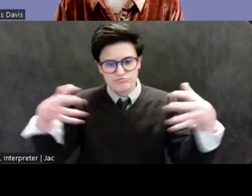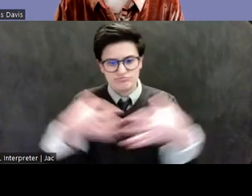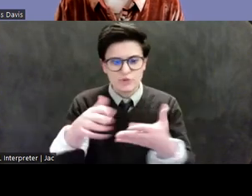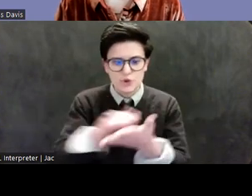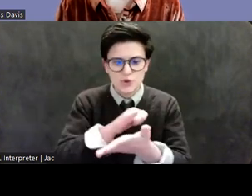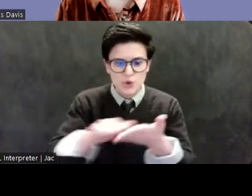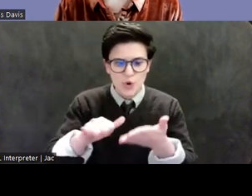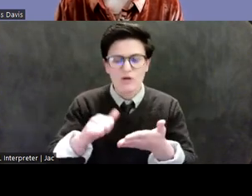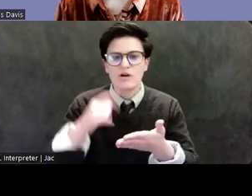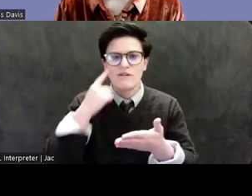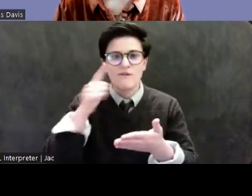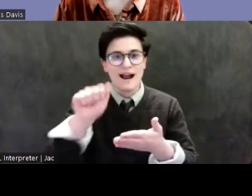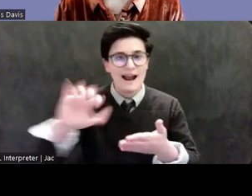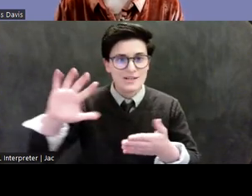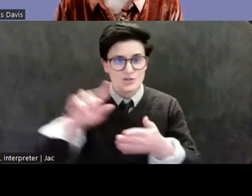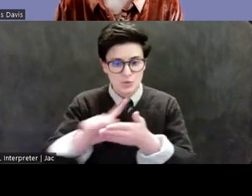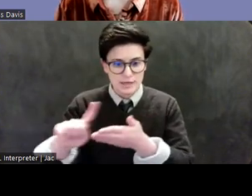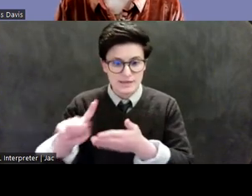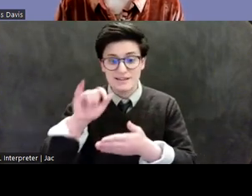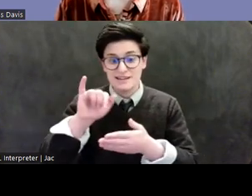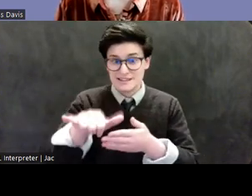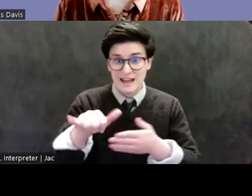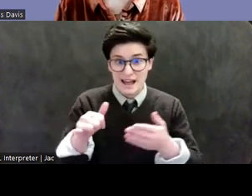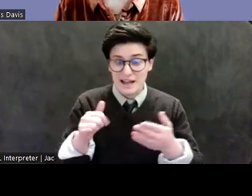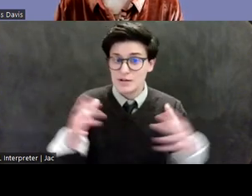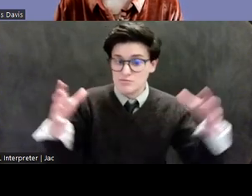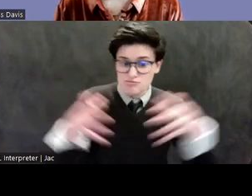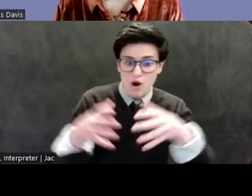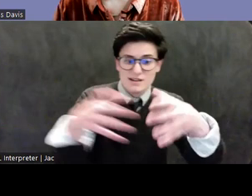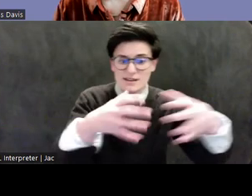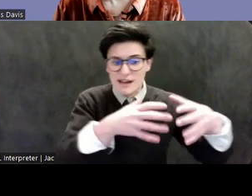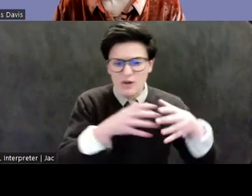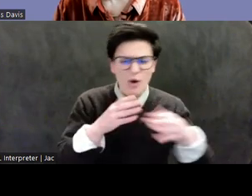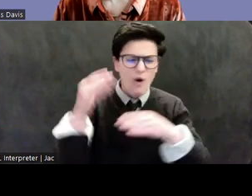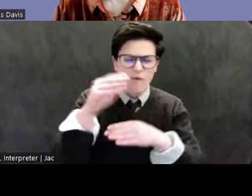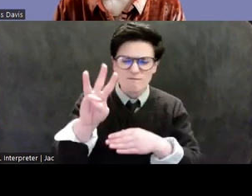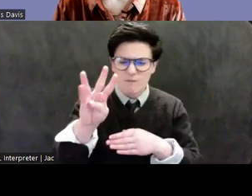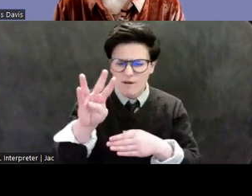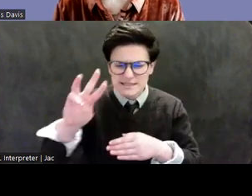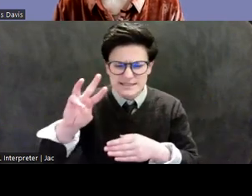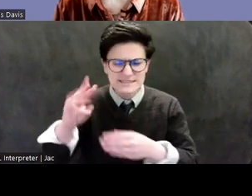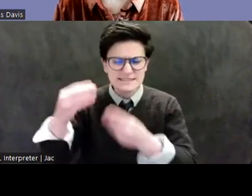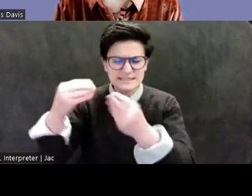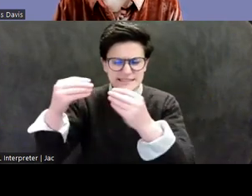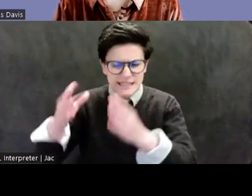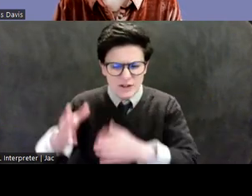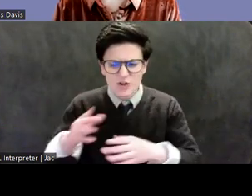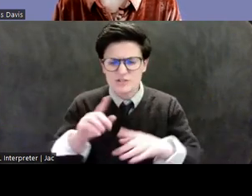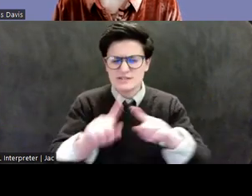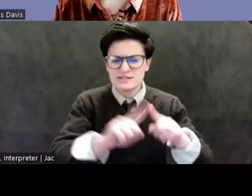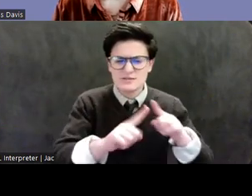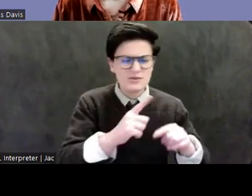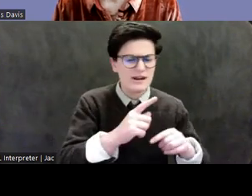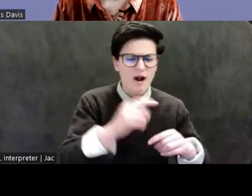culture brought together 46 dealers, five auction houses, and over a dozen museums and cultural institutions to